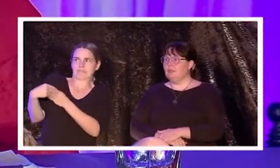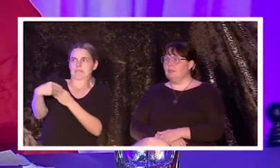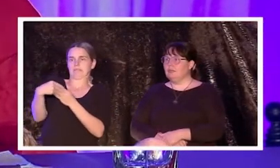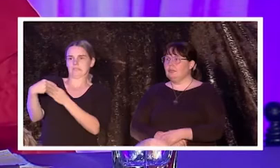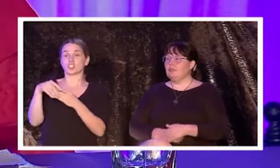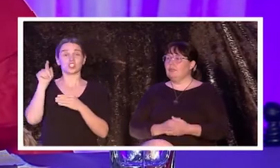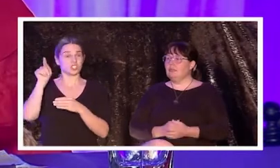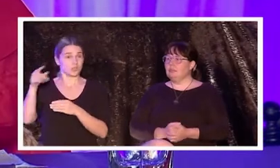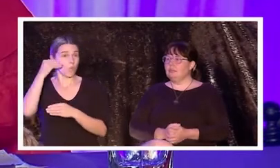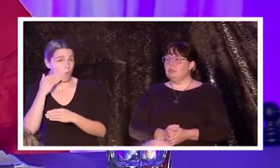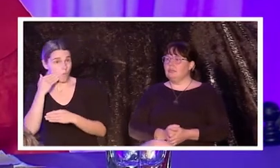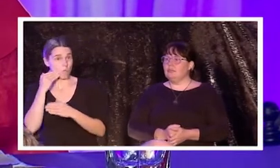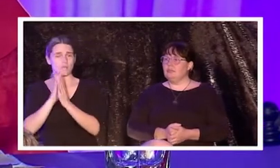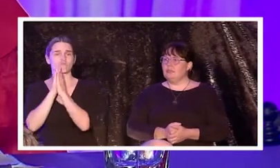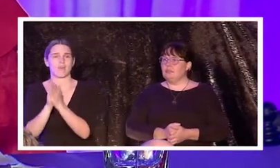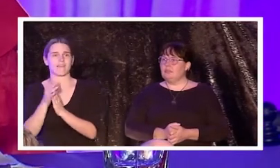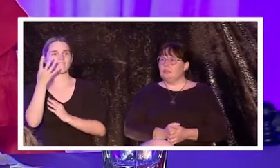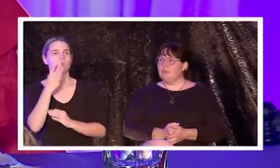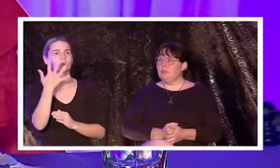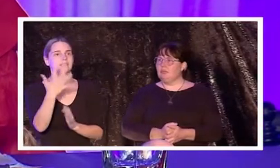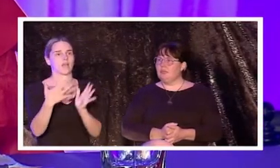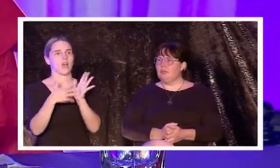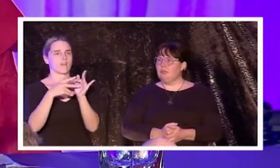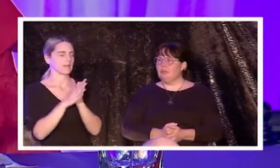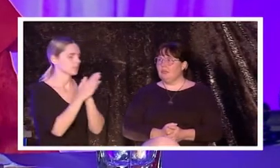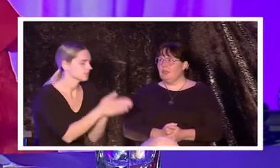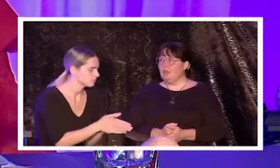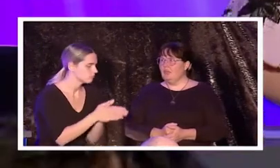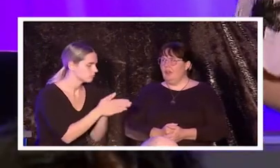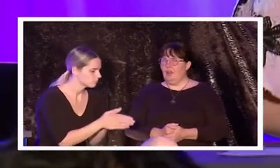She prayed for 45 minutes.